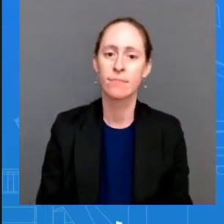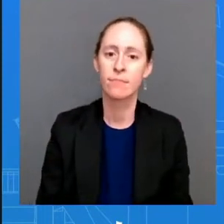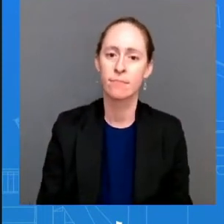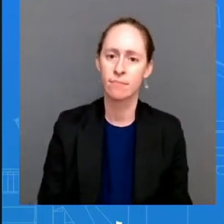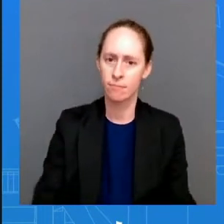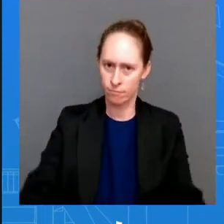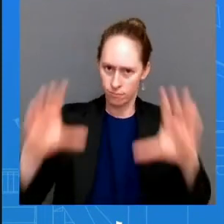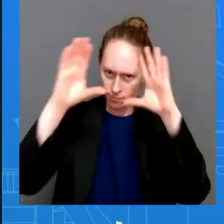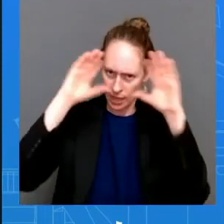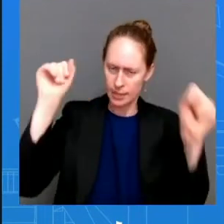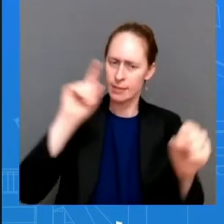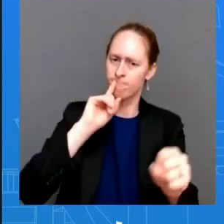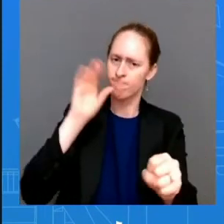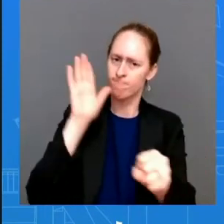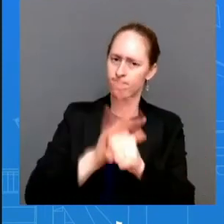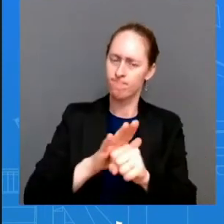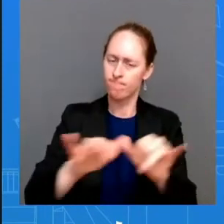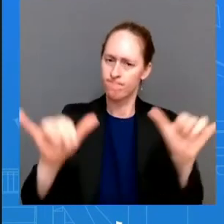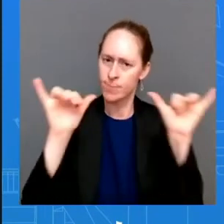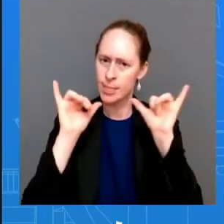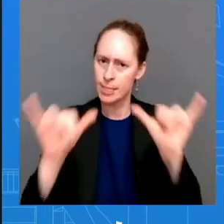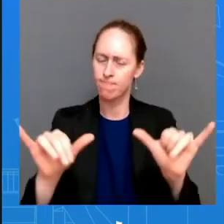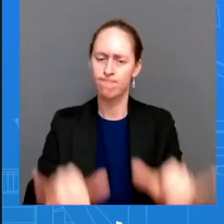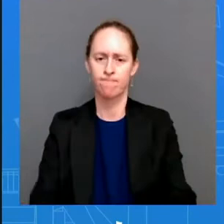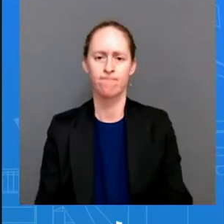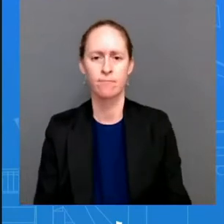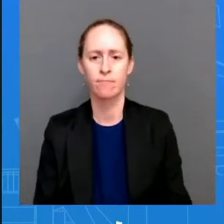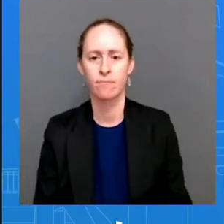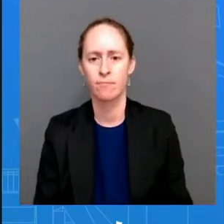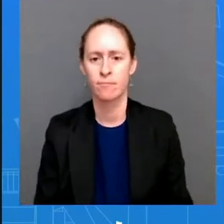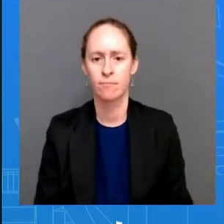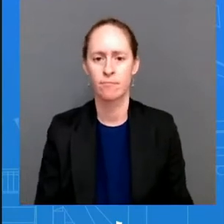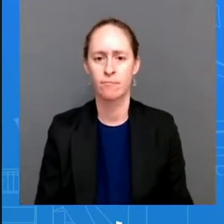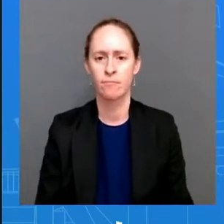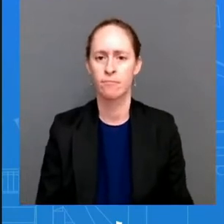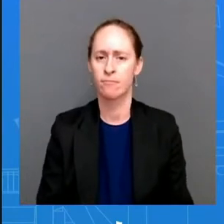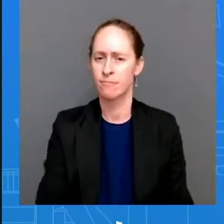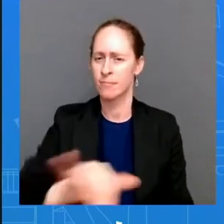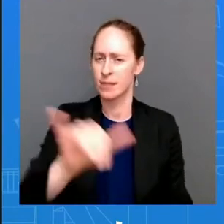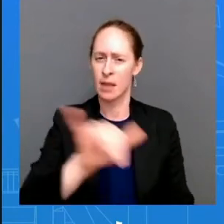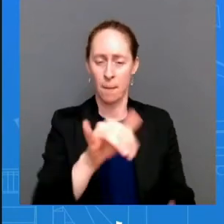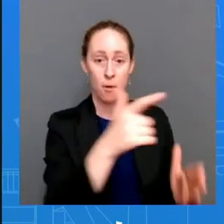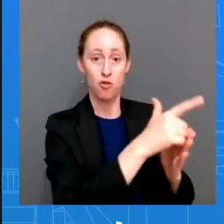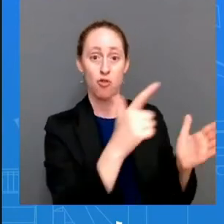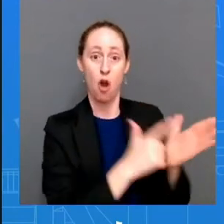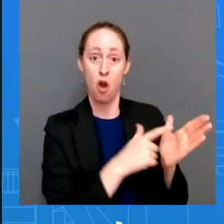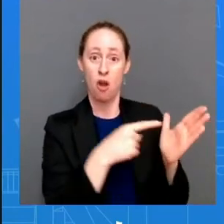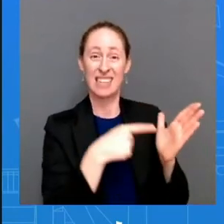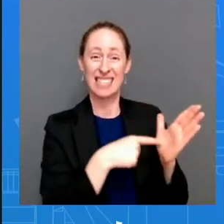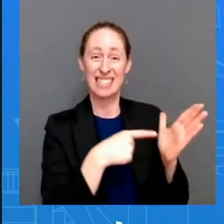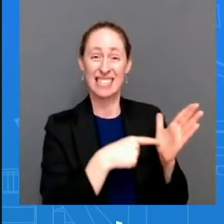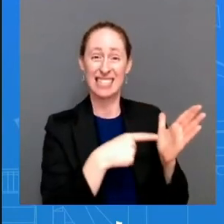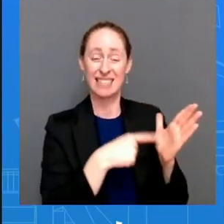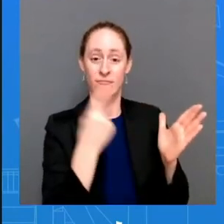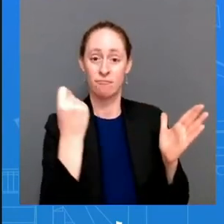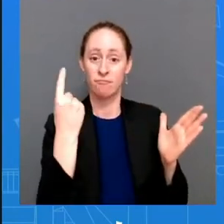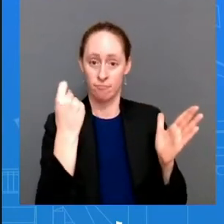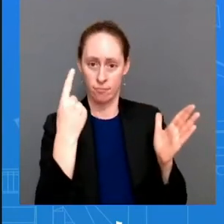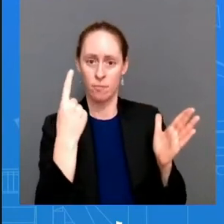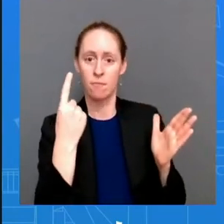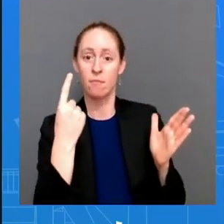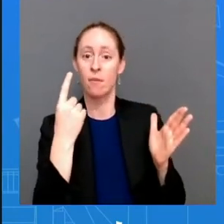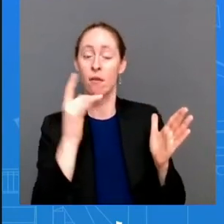but under that same federal law there are exceptions uh for moral to your point owen or religious objections to